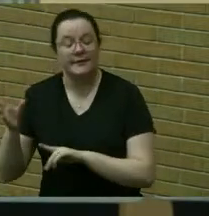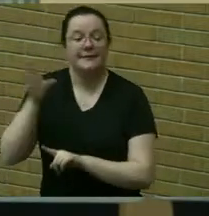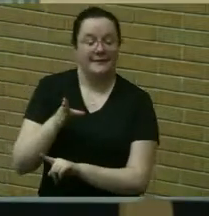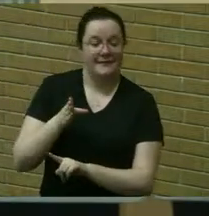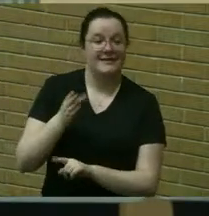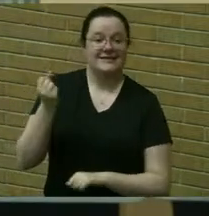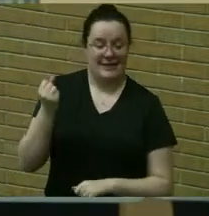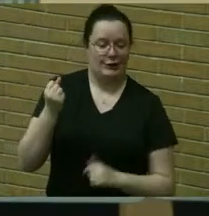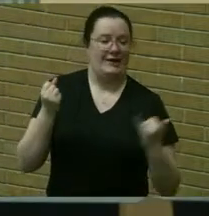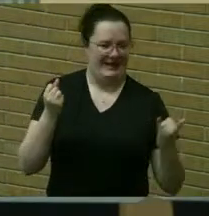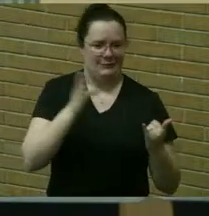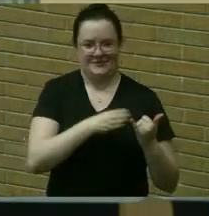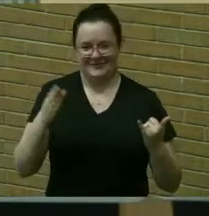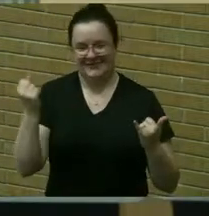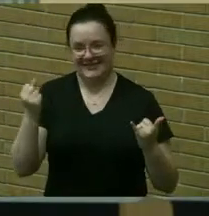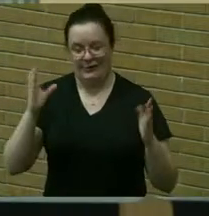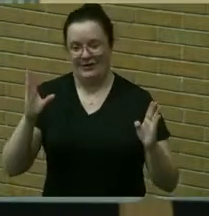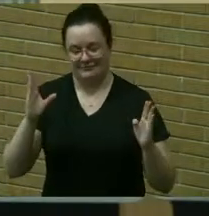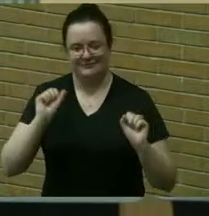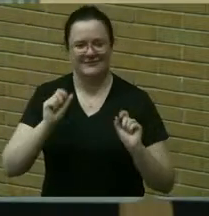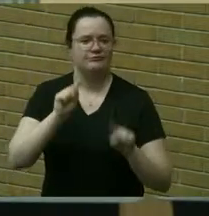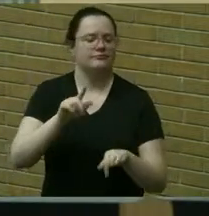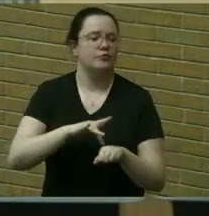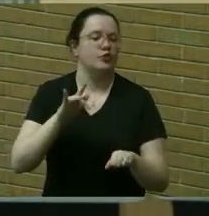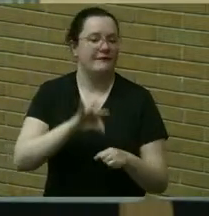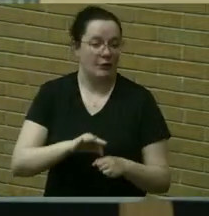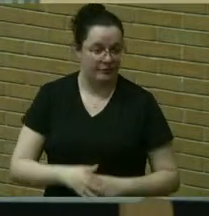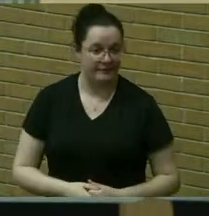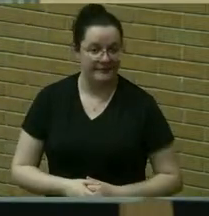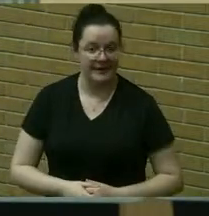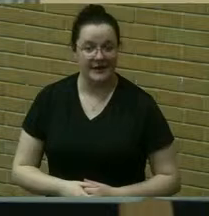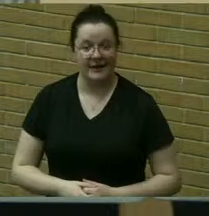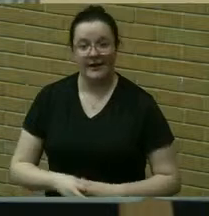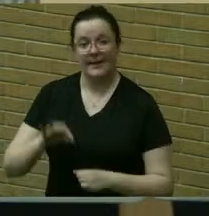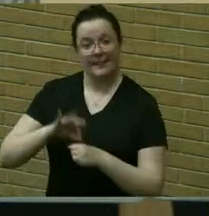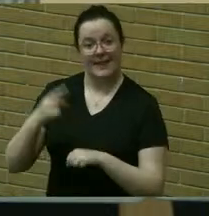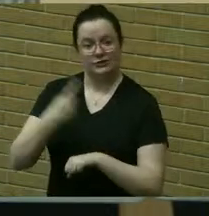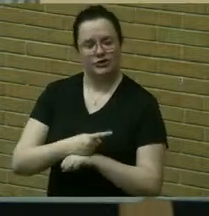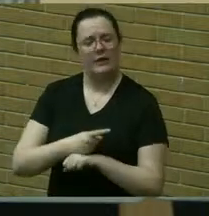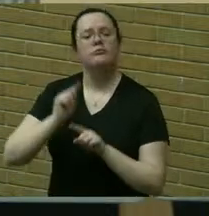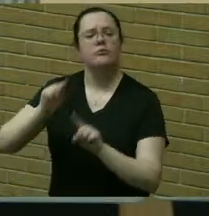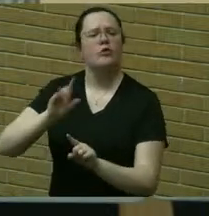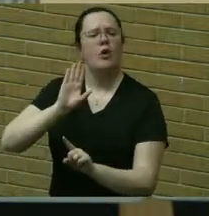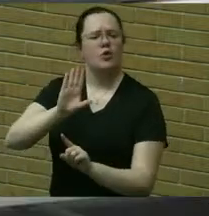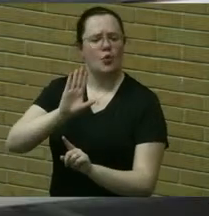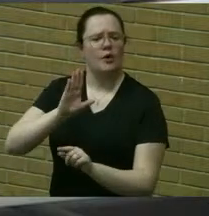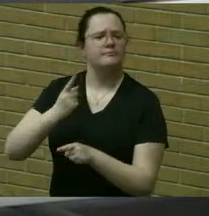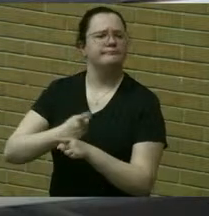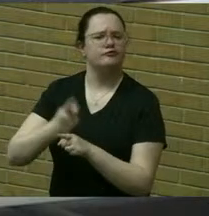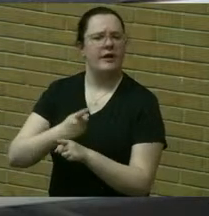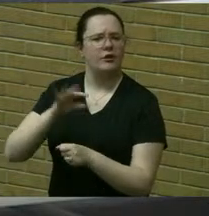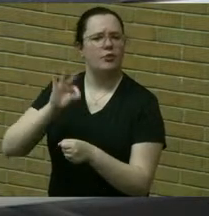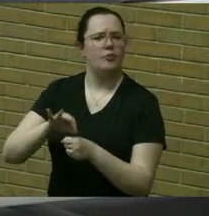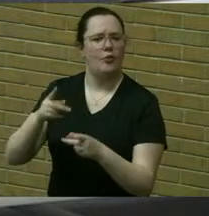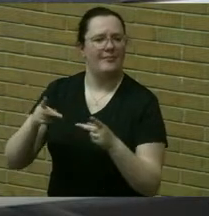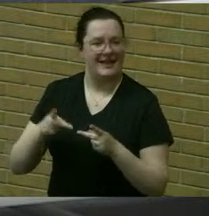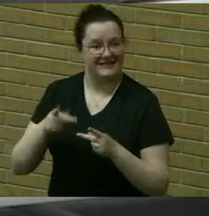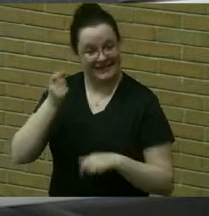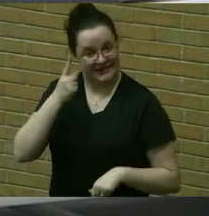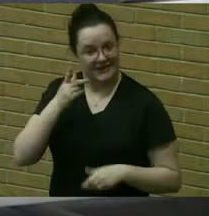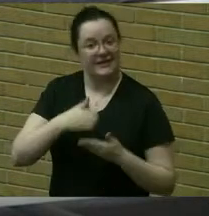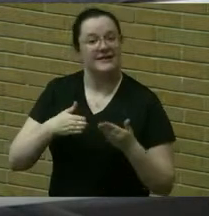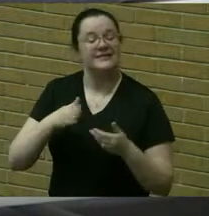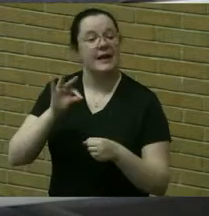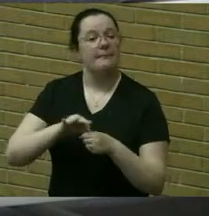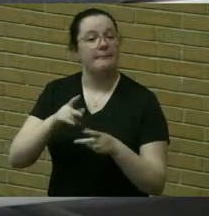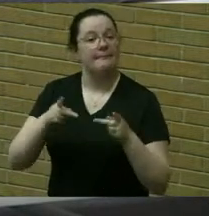uh and if you vote on election day you would generally vote at your normal polling place but some of those have changed there